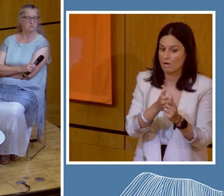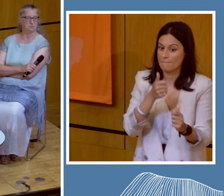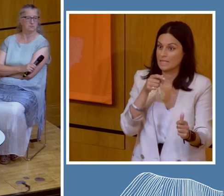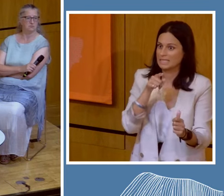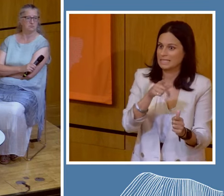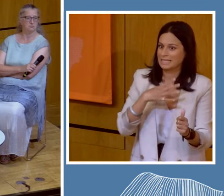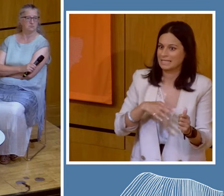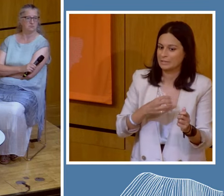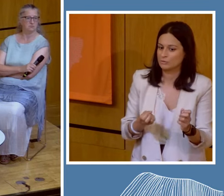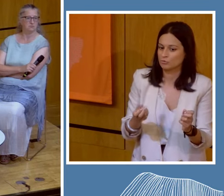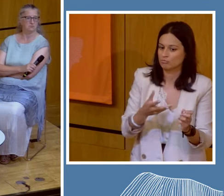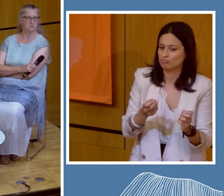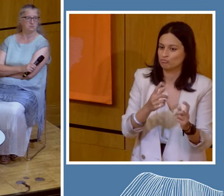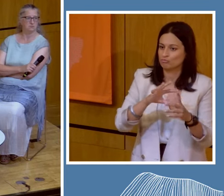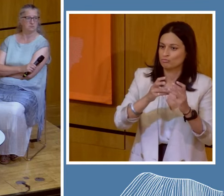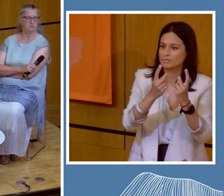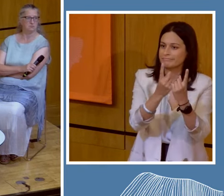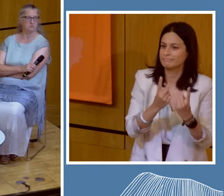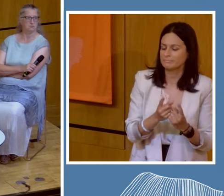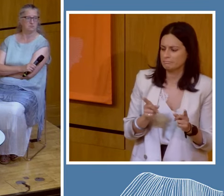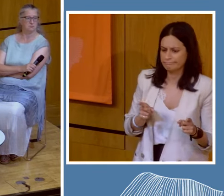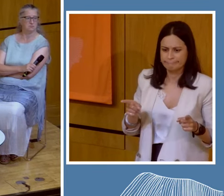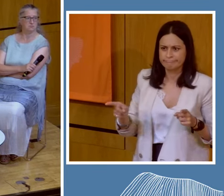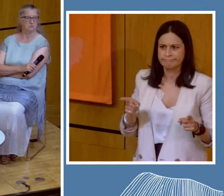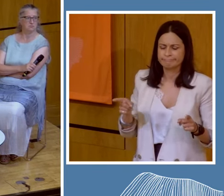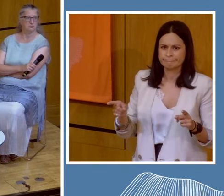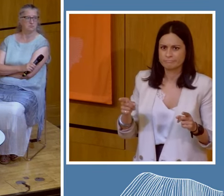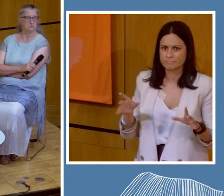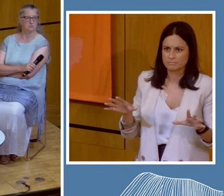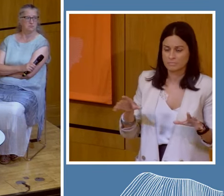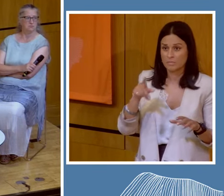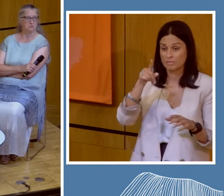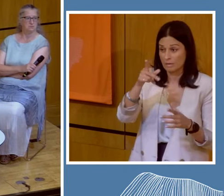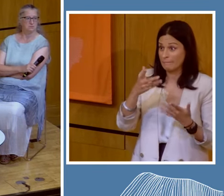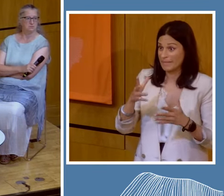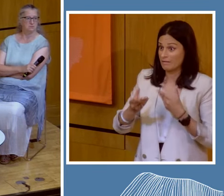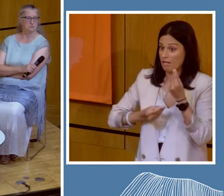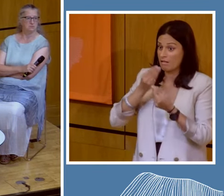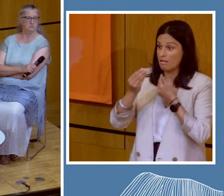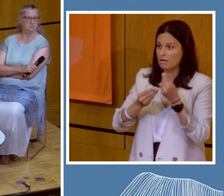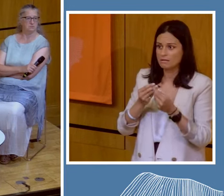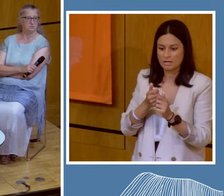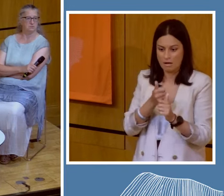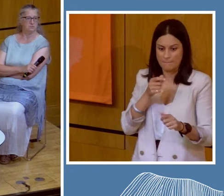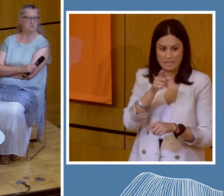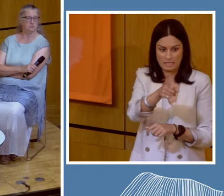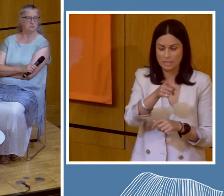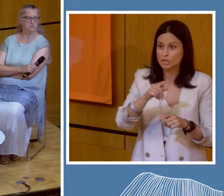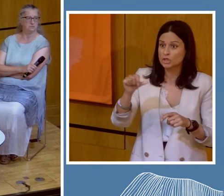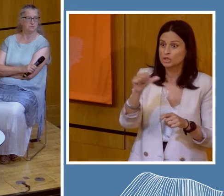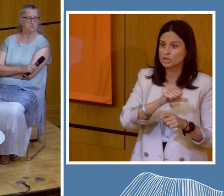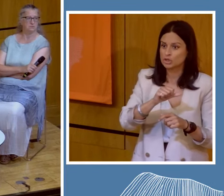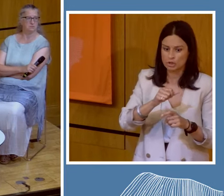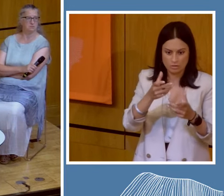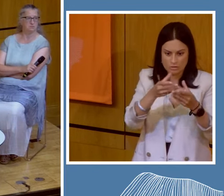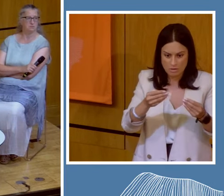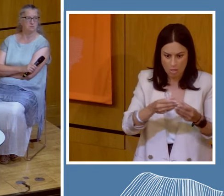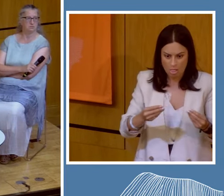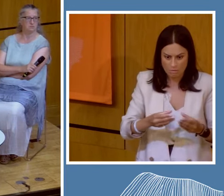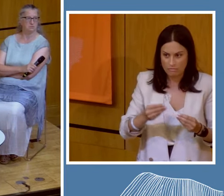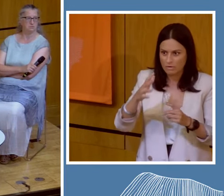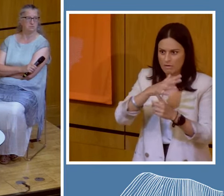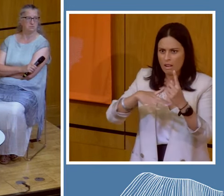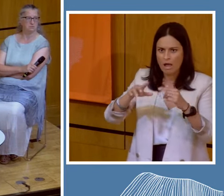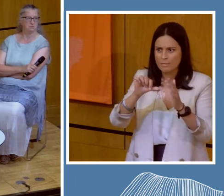And he made the point that even industries which are supposed to be solving the climate